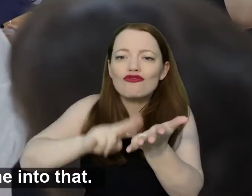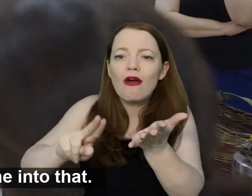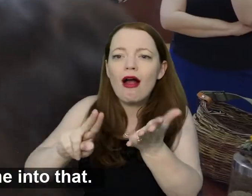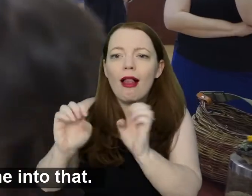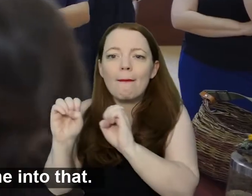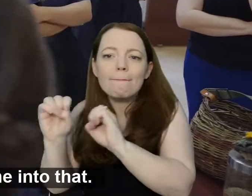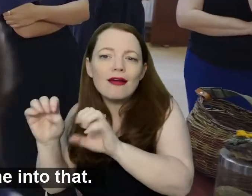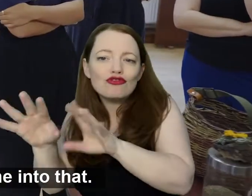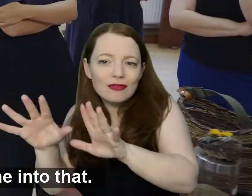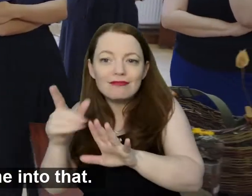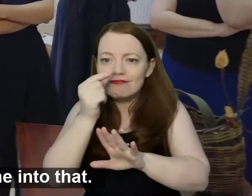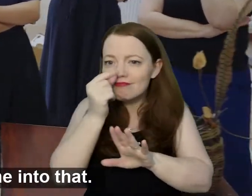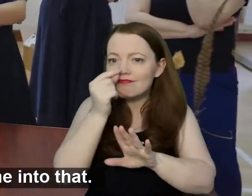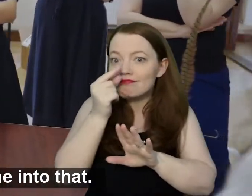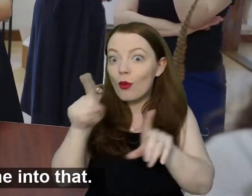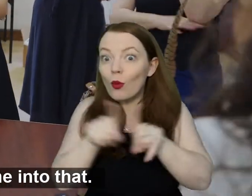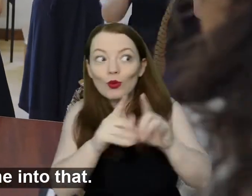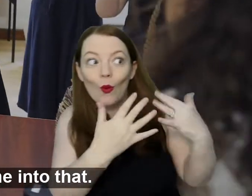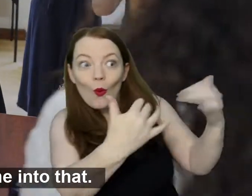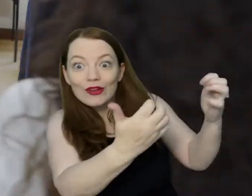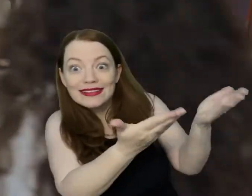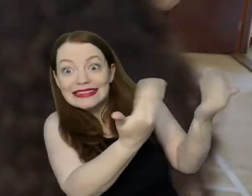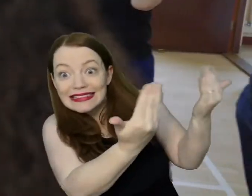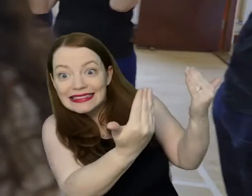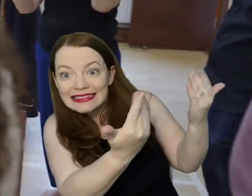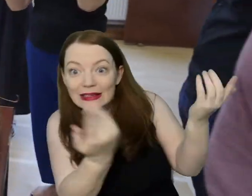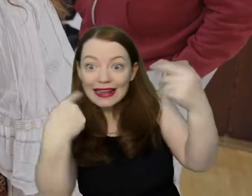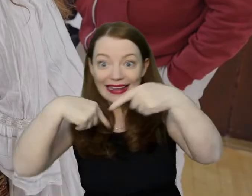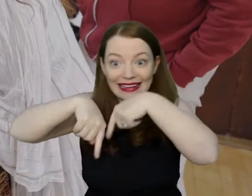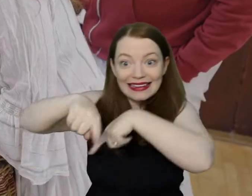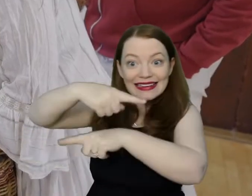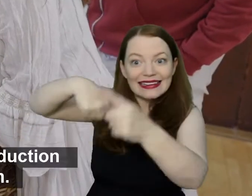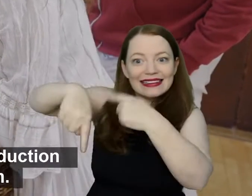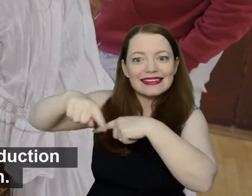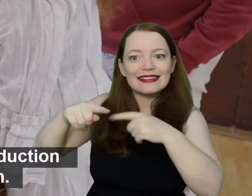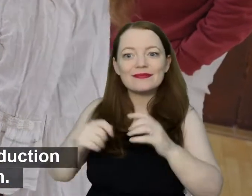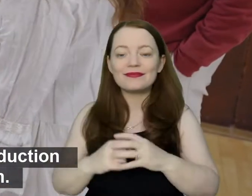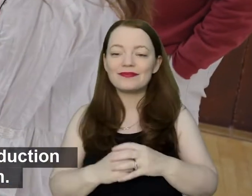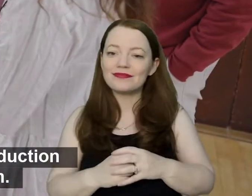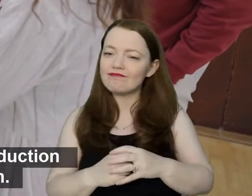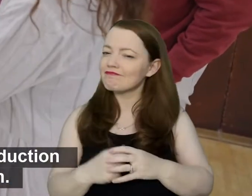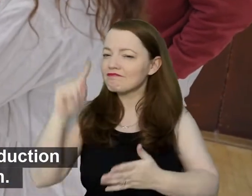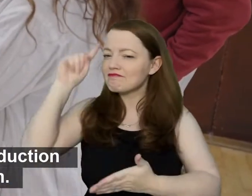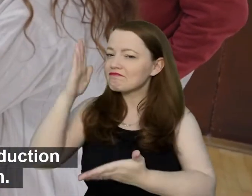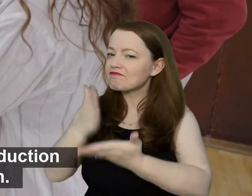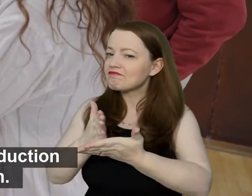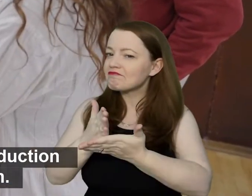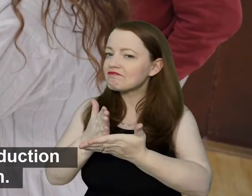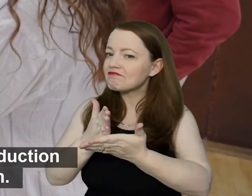but also invite the audience to come into that. I have complete faith in